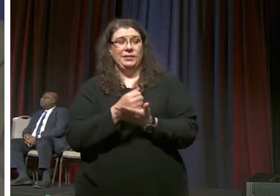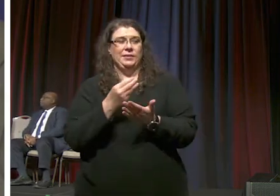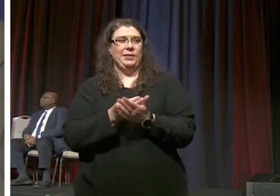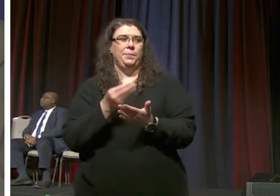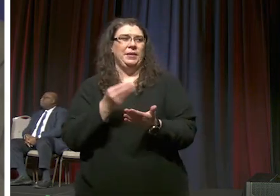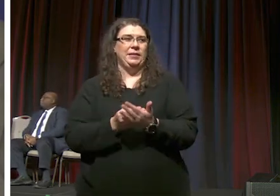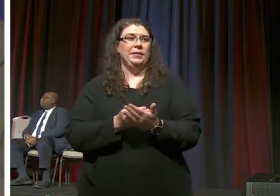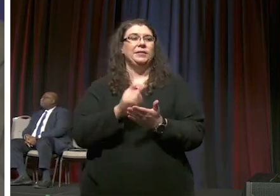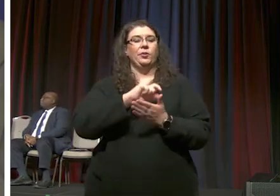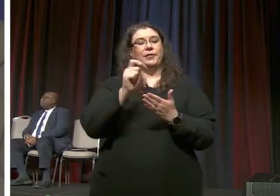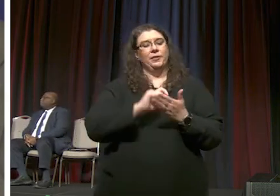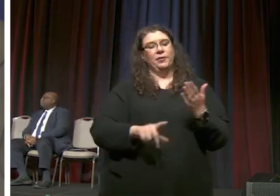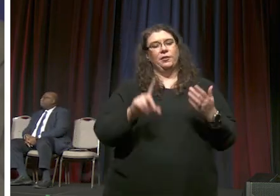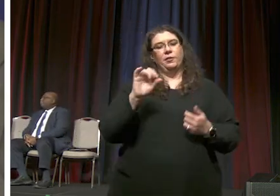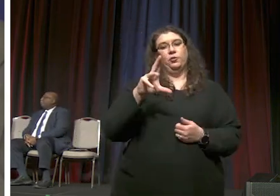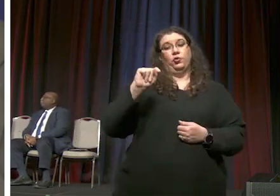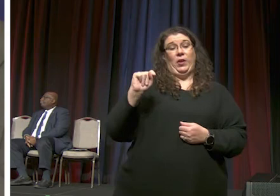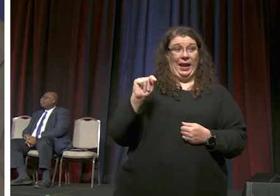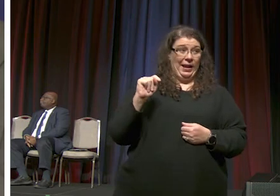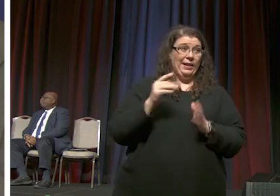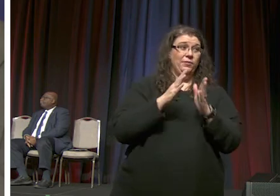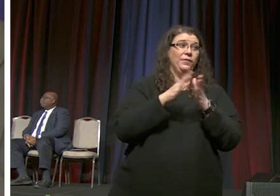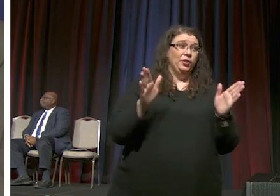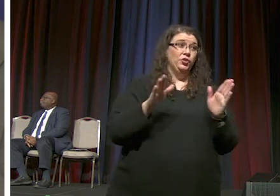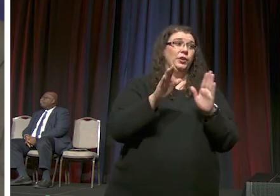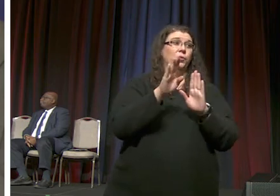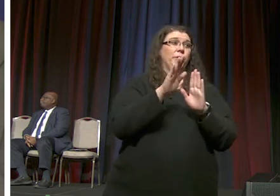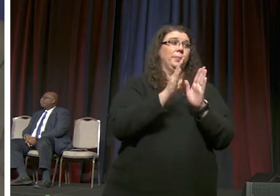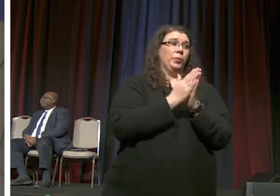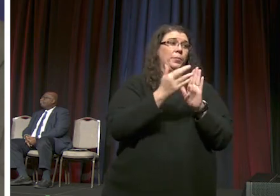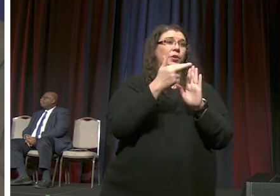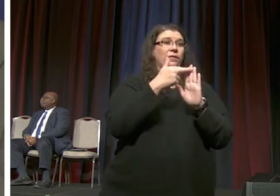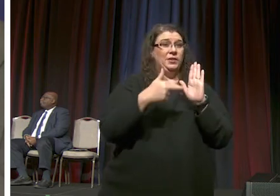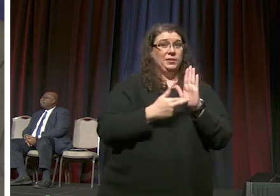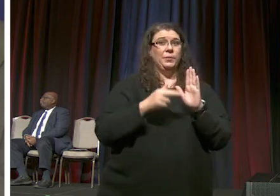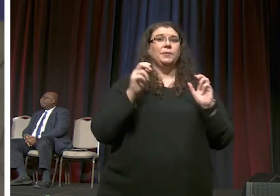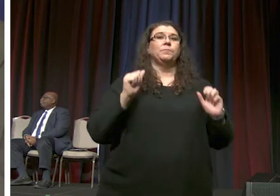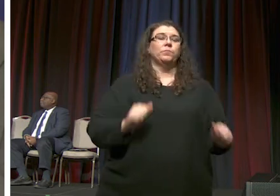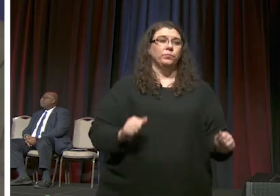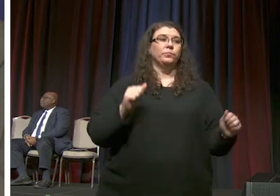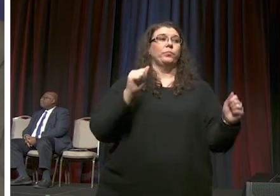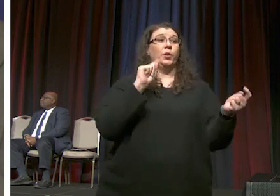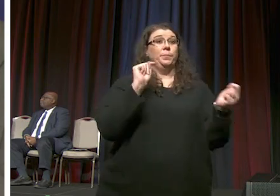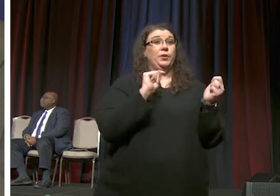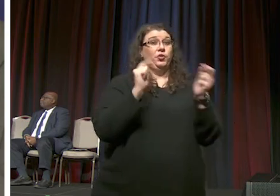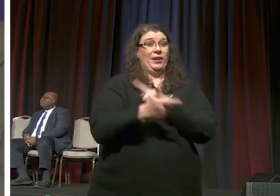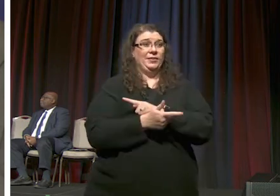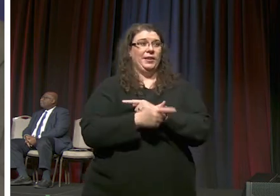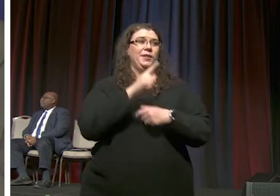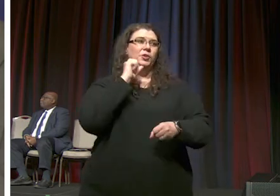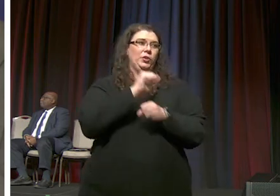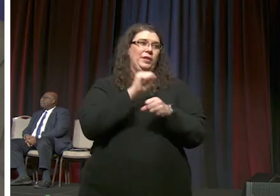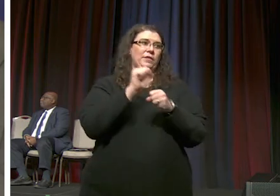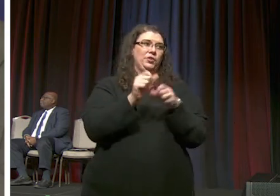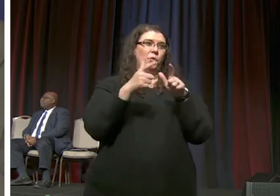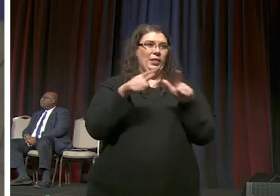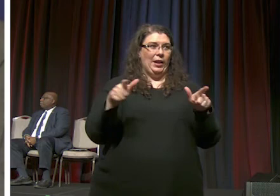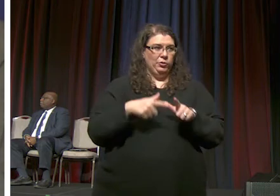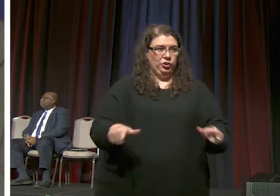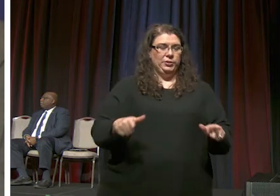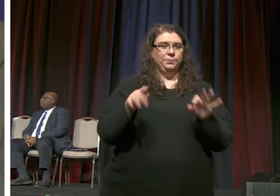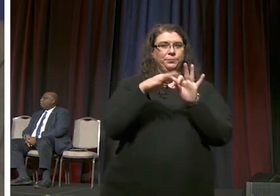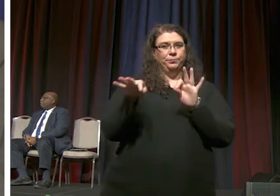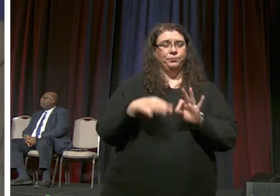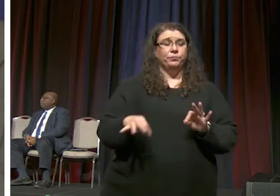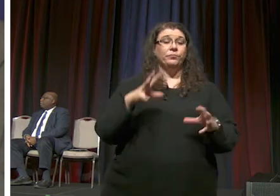the draft of the general book of discipline could be printed and translated in our official language languages of the denomination it